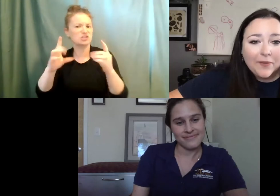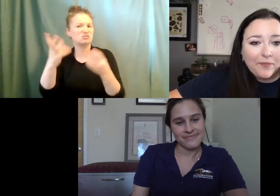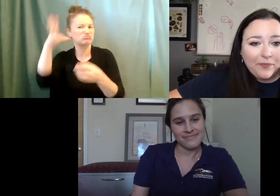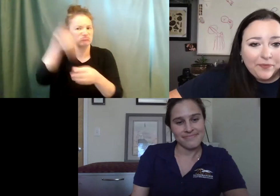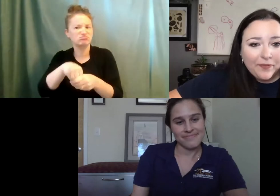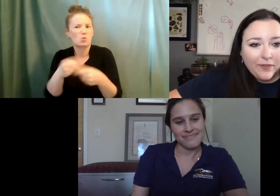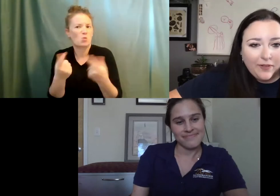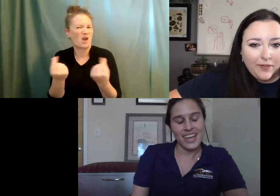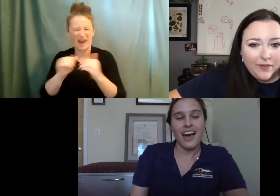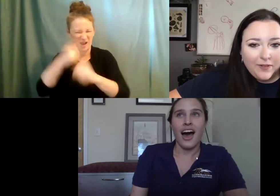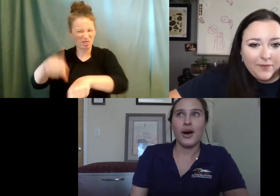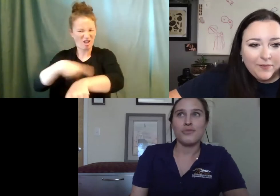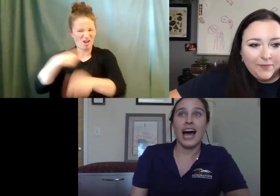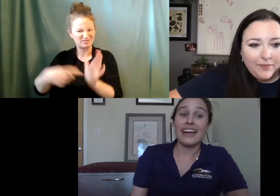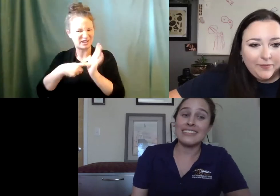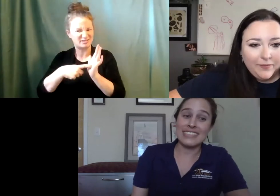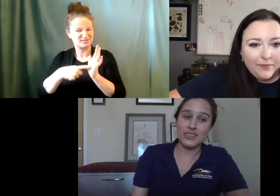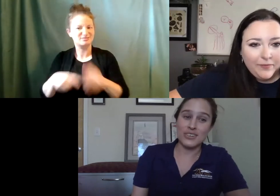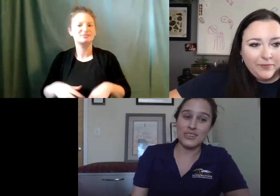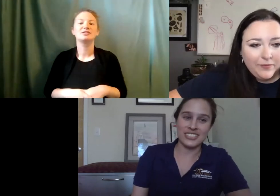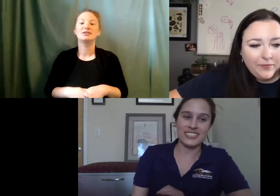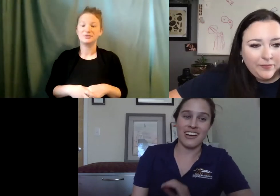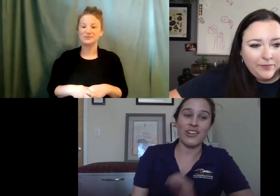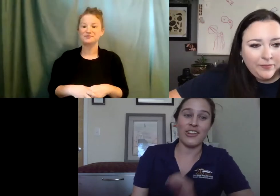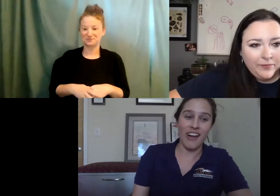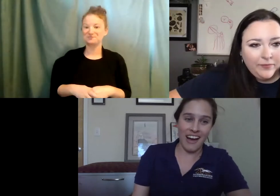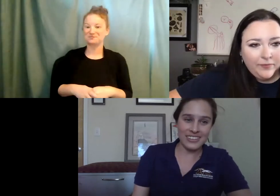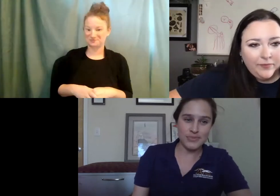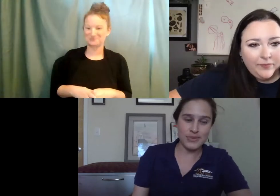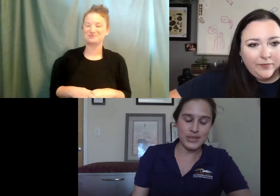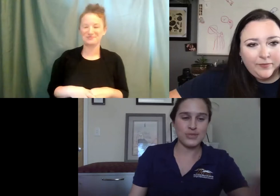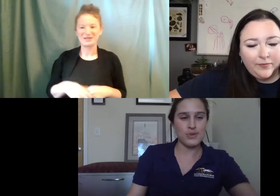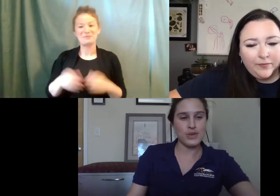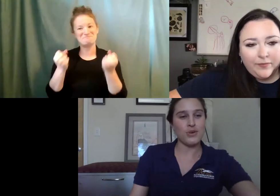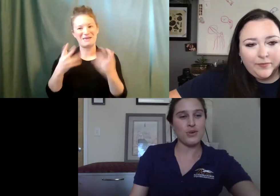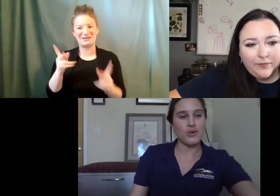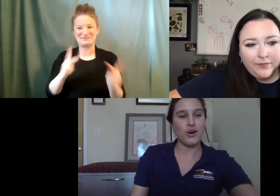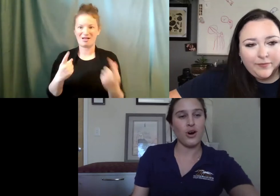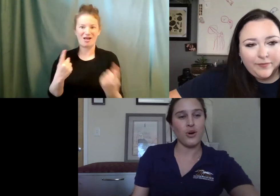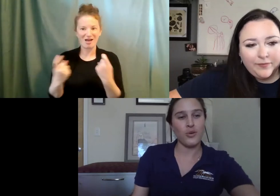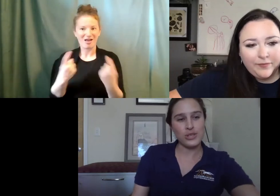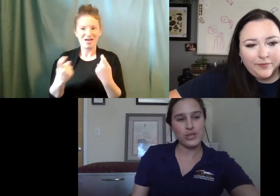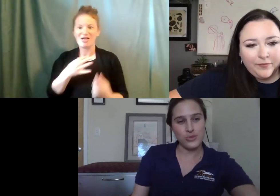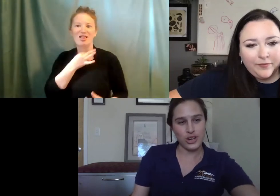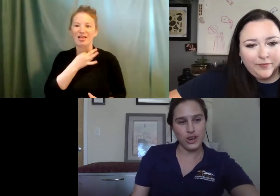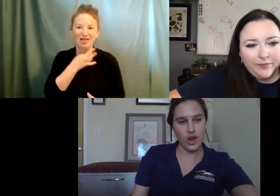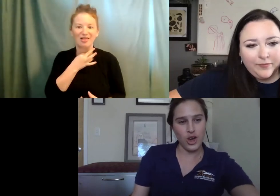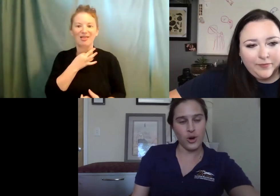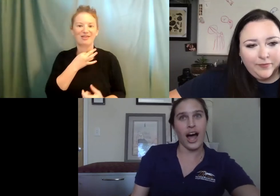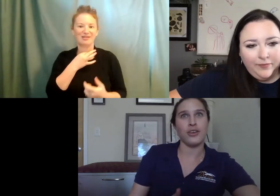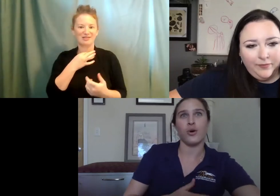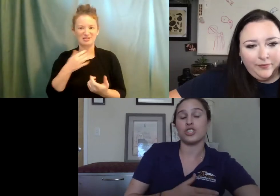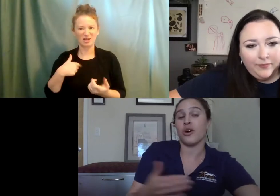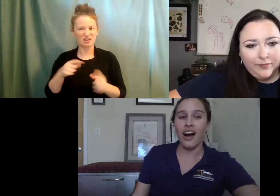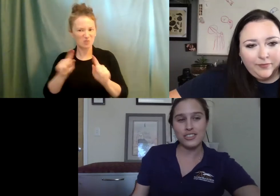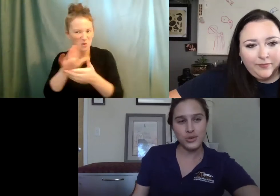take? Um, I had this question a lot because people always want to know, you know, should I go to